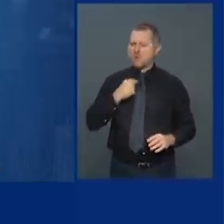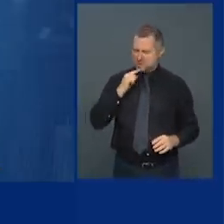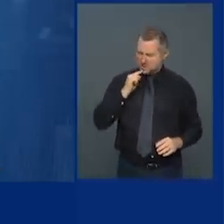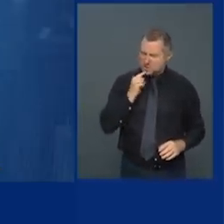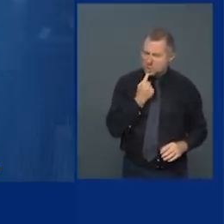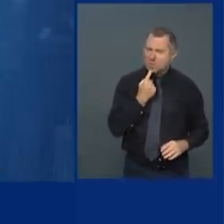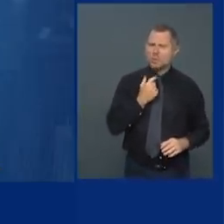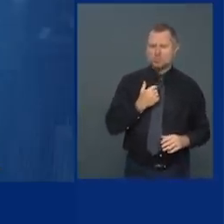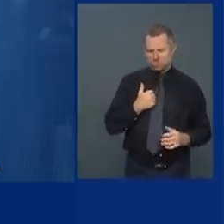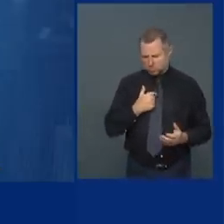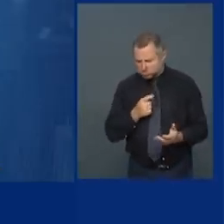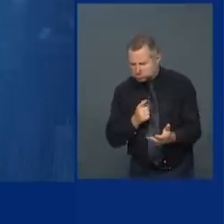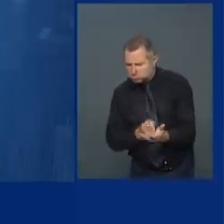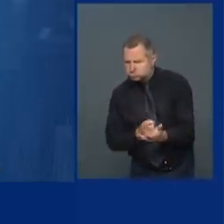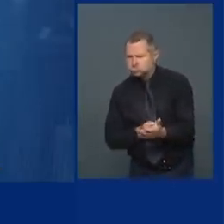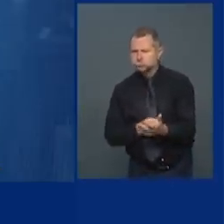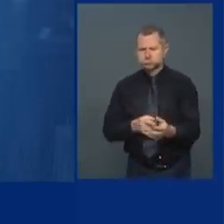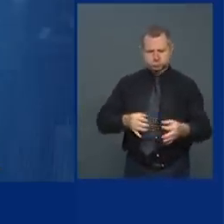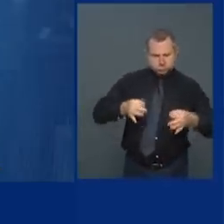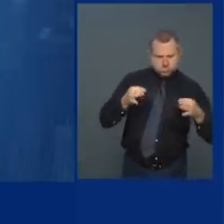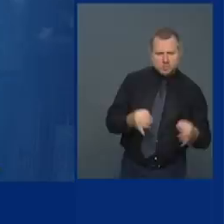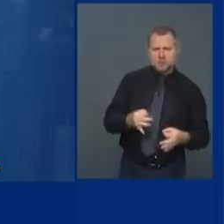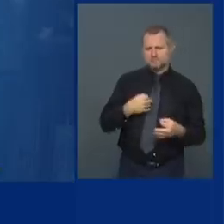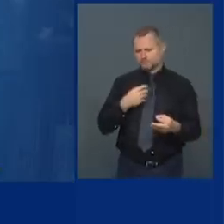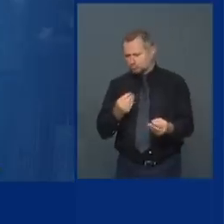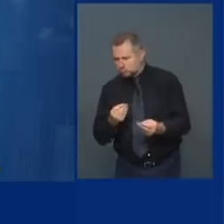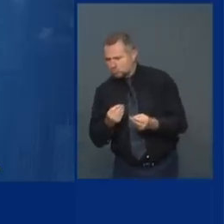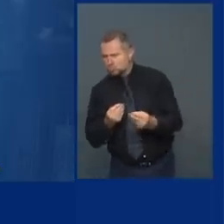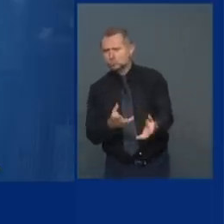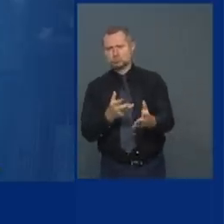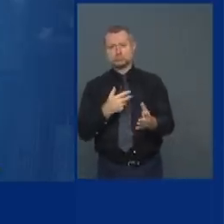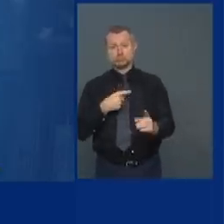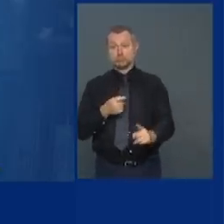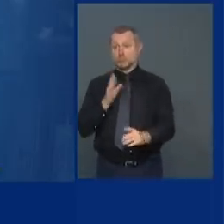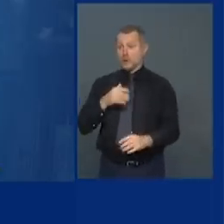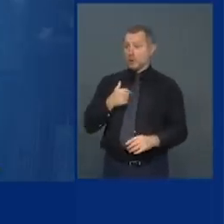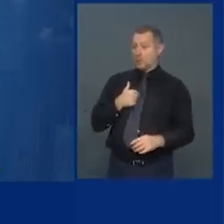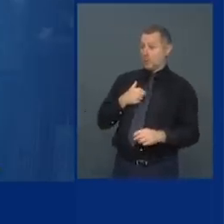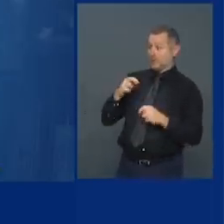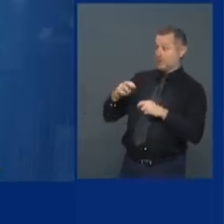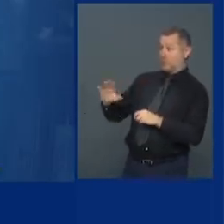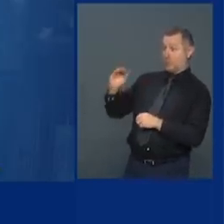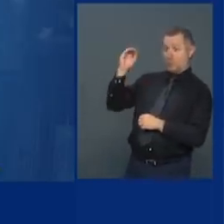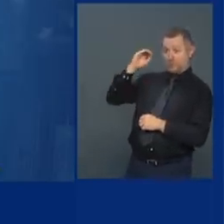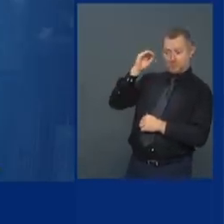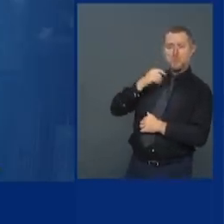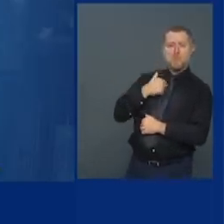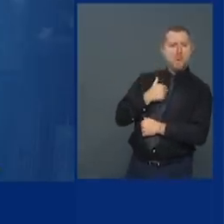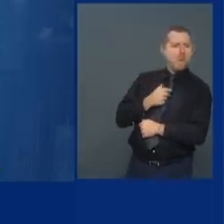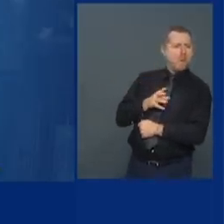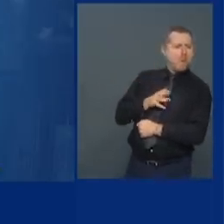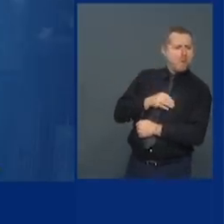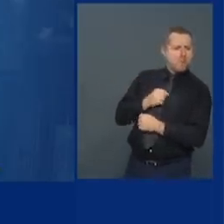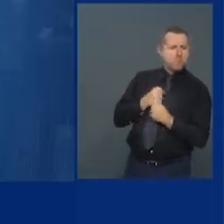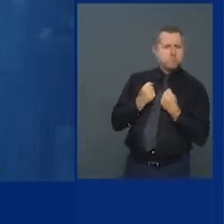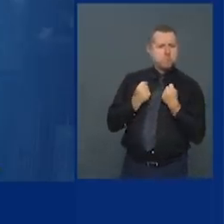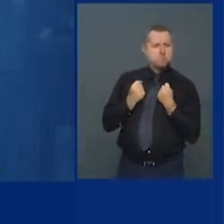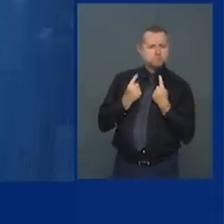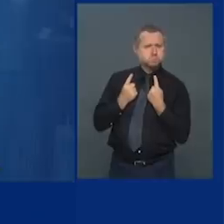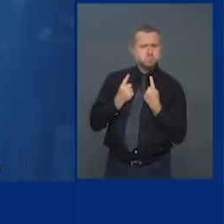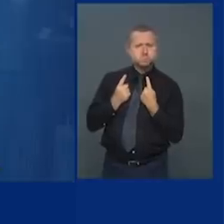very strongly. At the same time, you have Michael Mulgrew